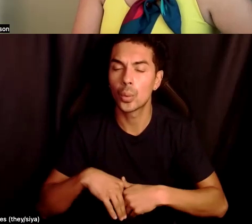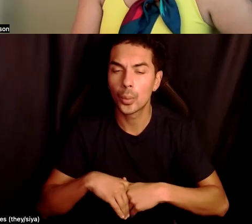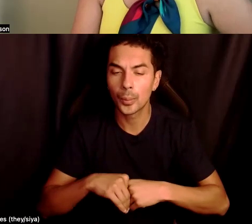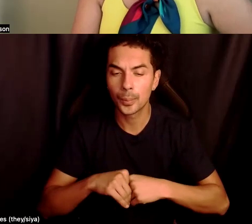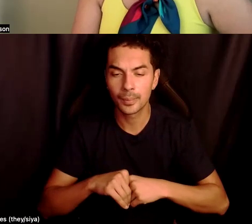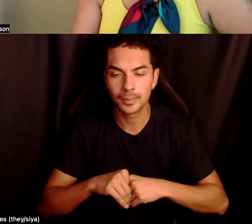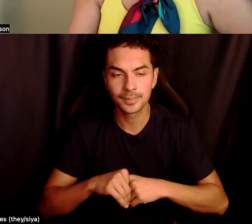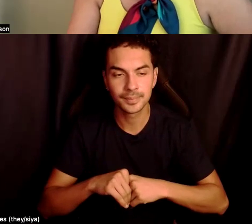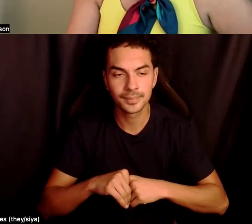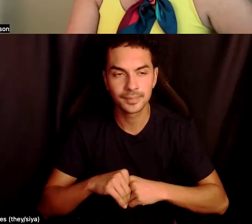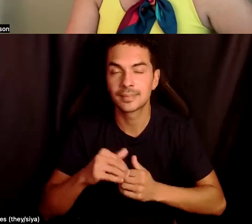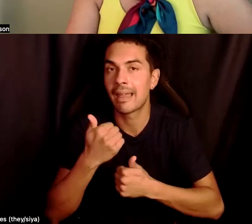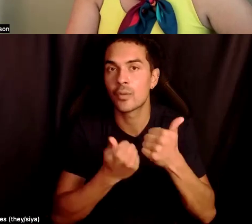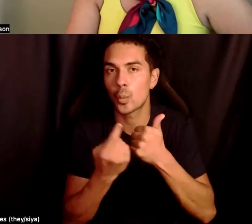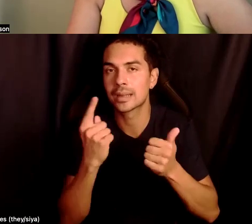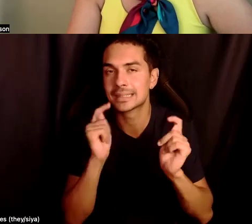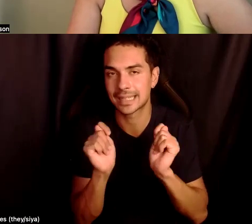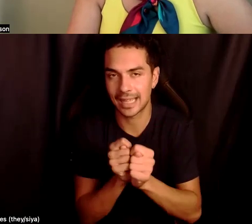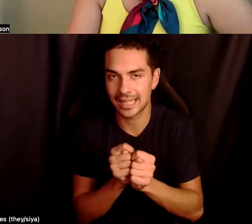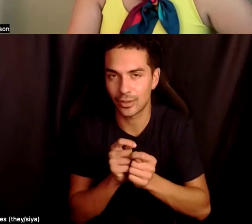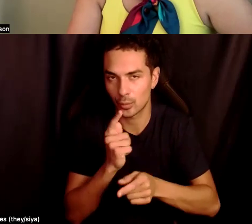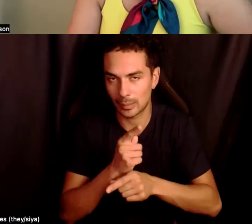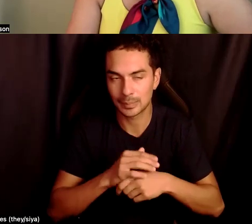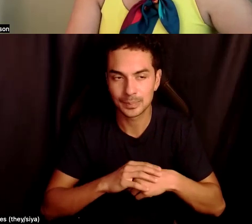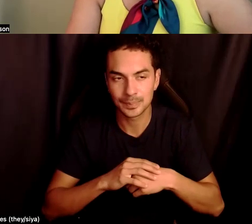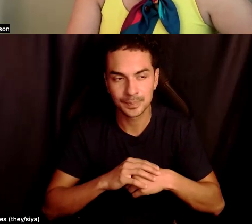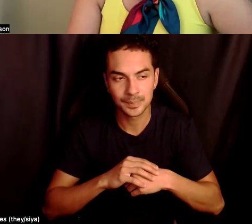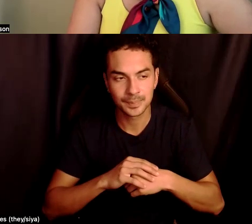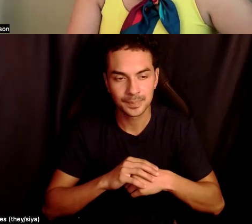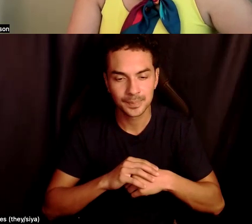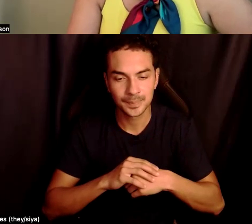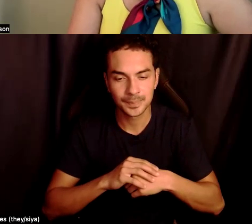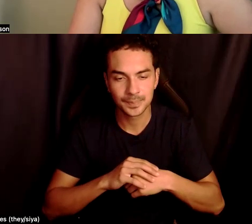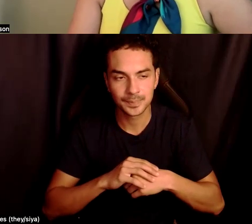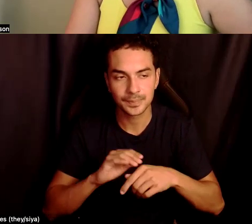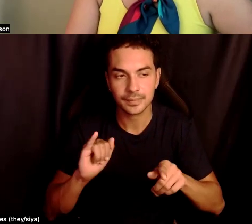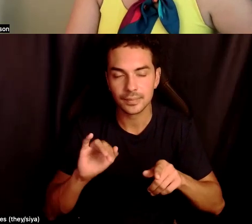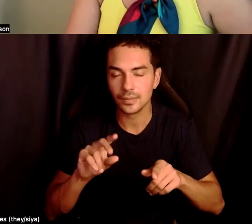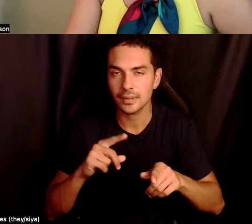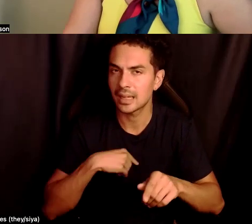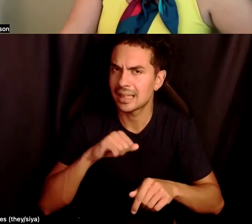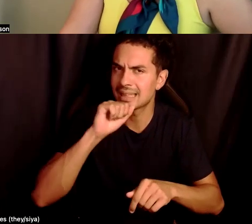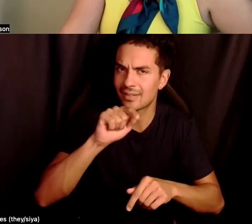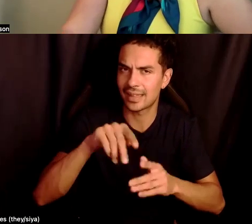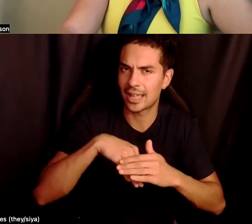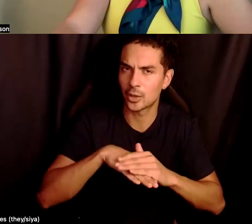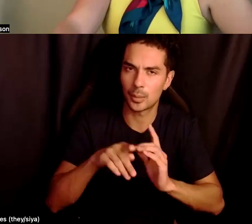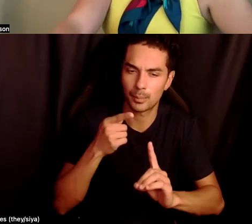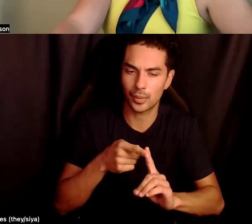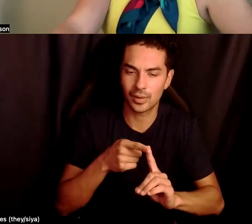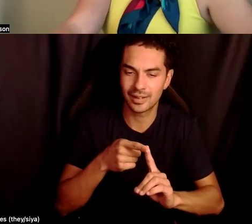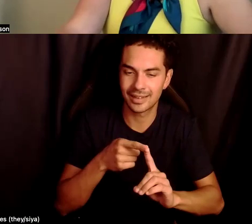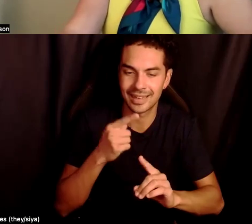I love thinking about various entry points, right? Like there's, thank goodness for the QR code. Where were we before